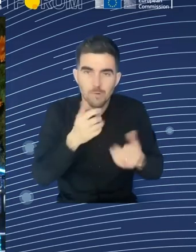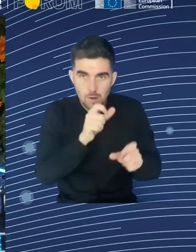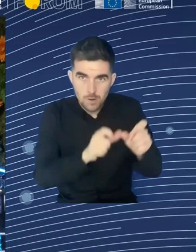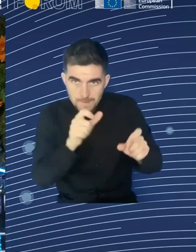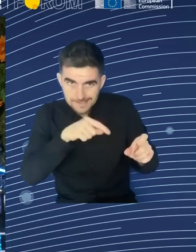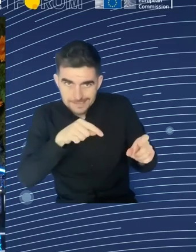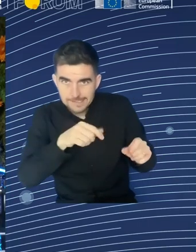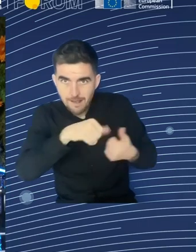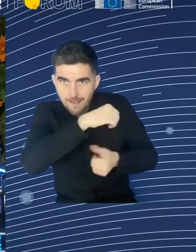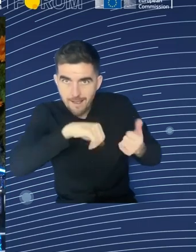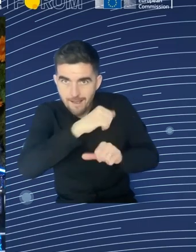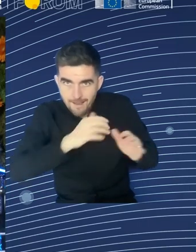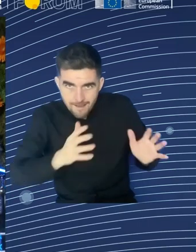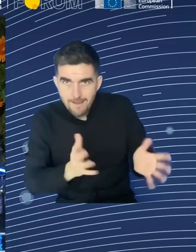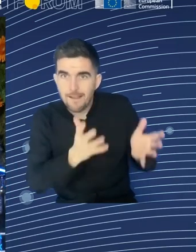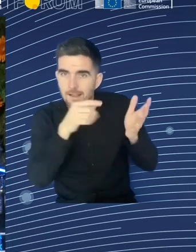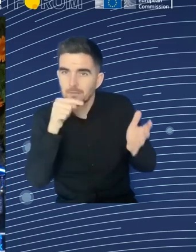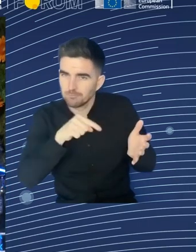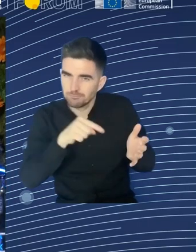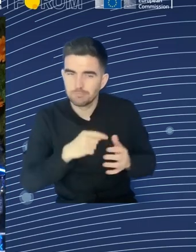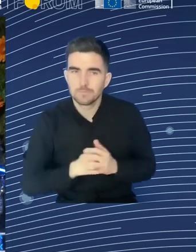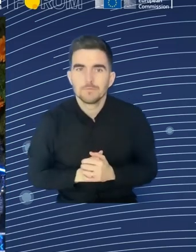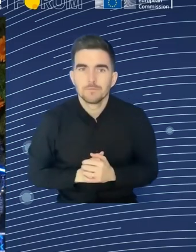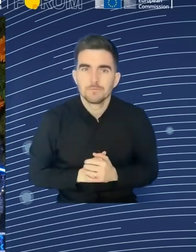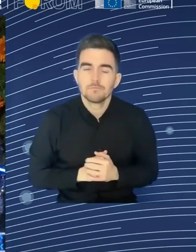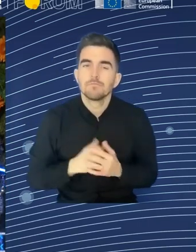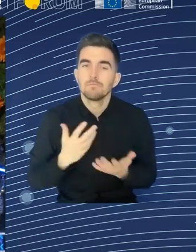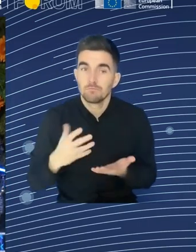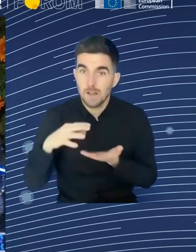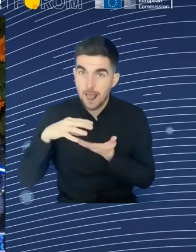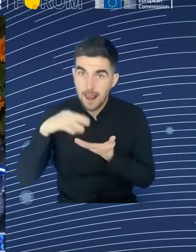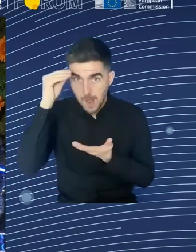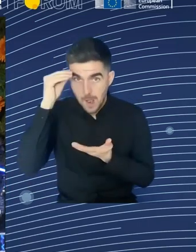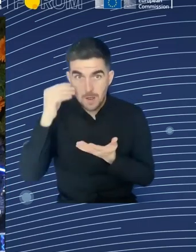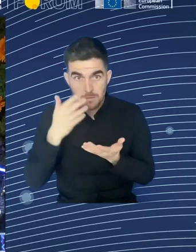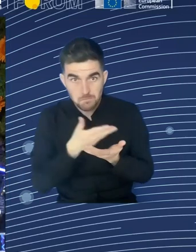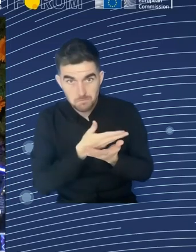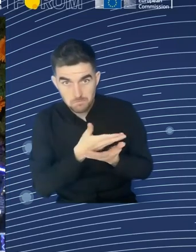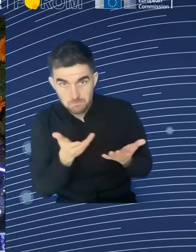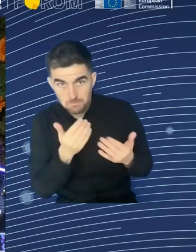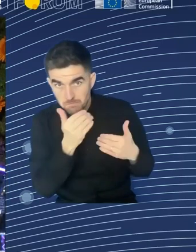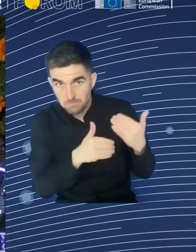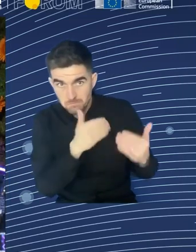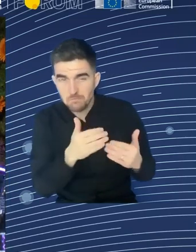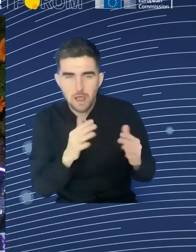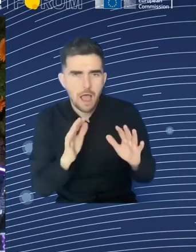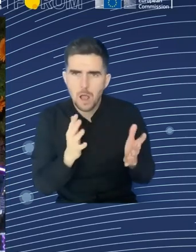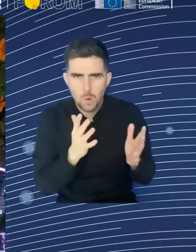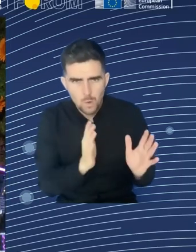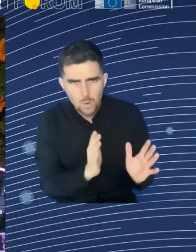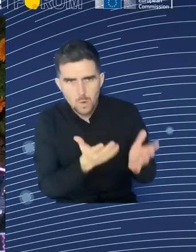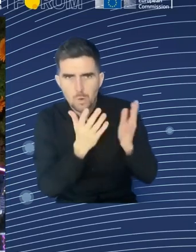amongst the young people that start their education even in the very early stages.